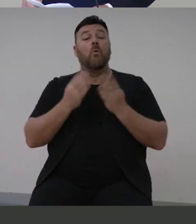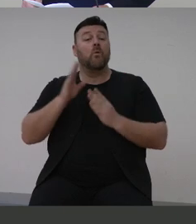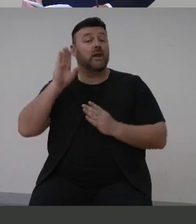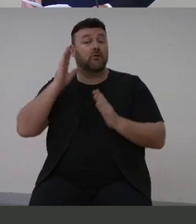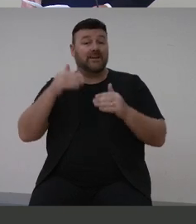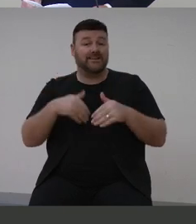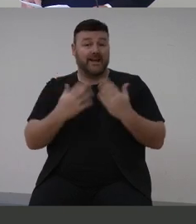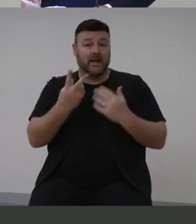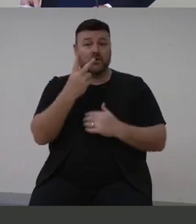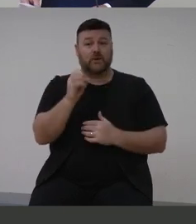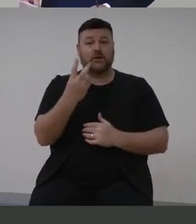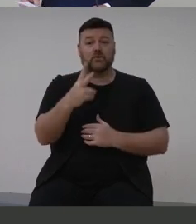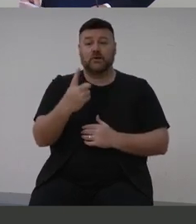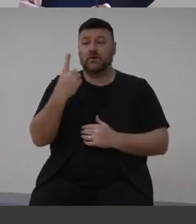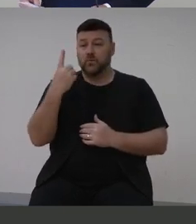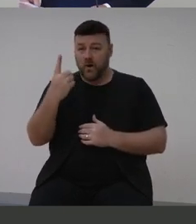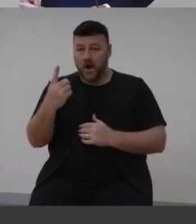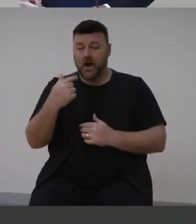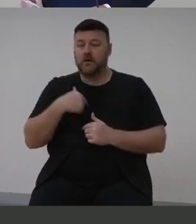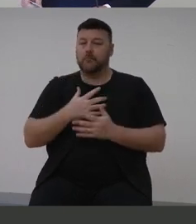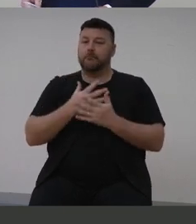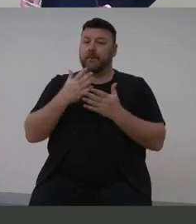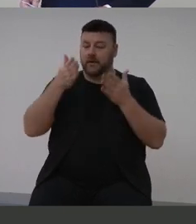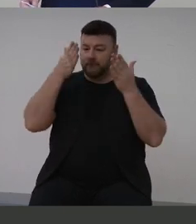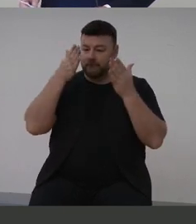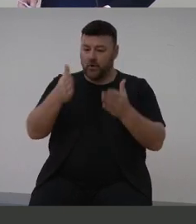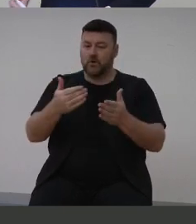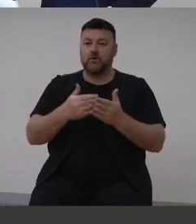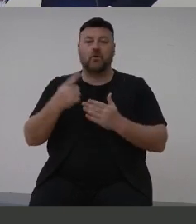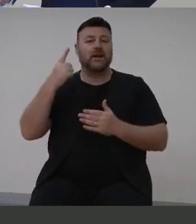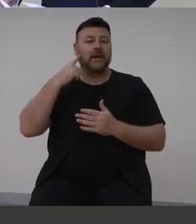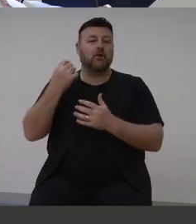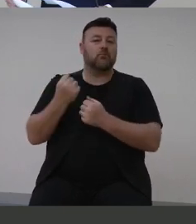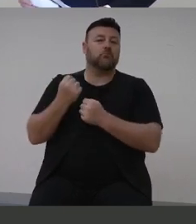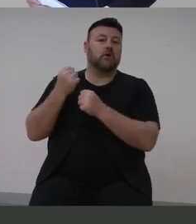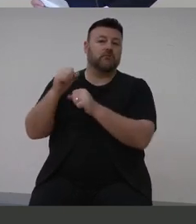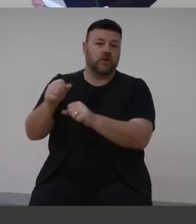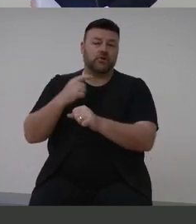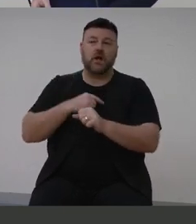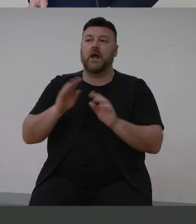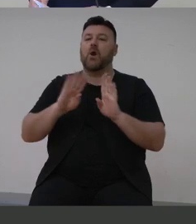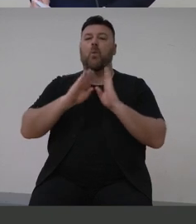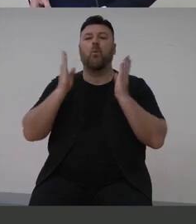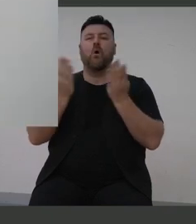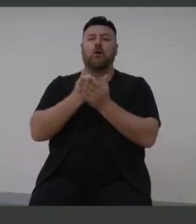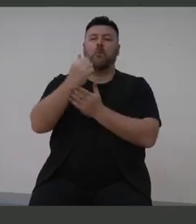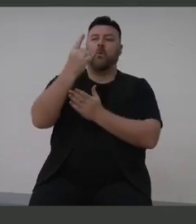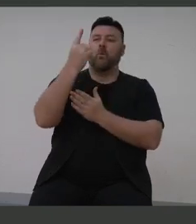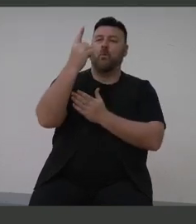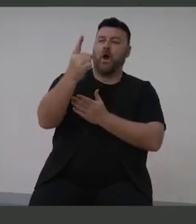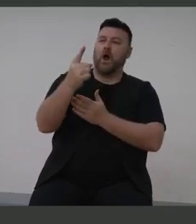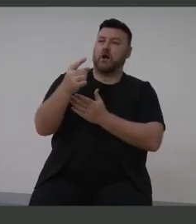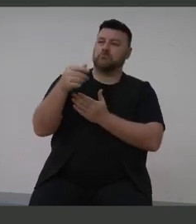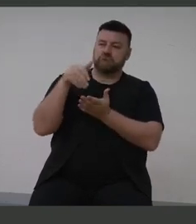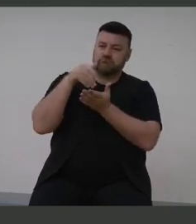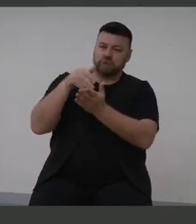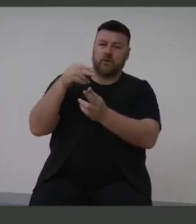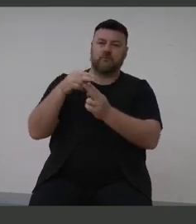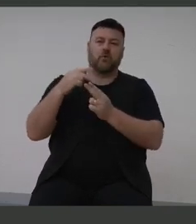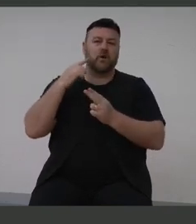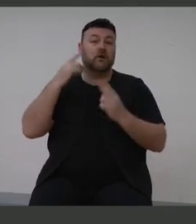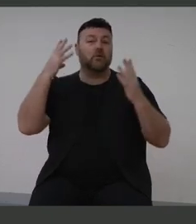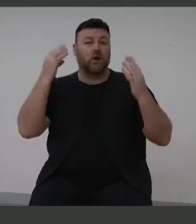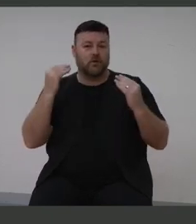on hearing loss prevention and a continuing commitment to world-class hearing care for all Australians. Signed by the Honourable Scott Morrison,